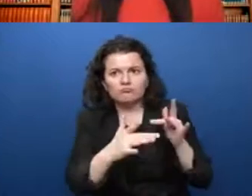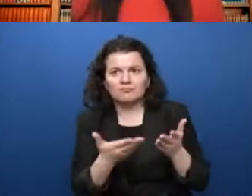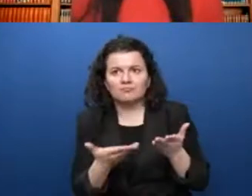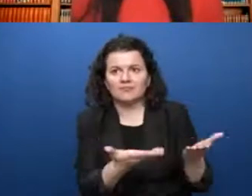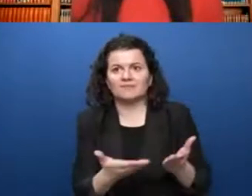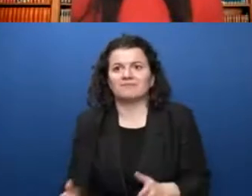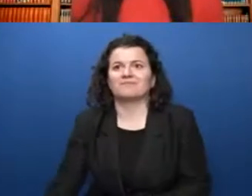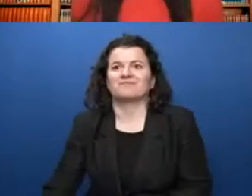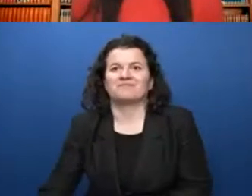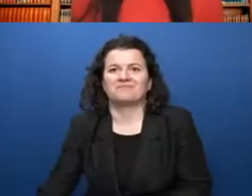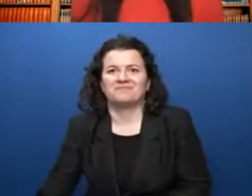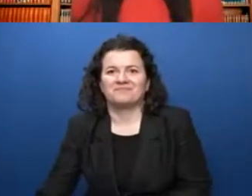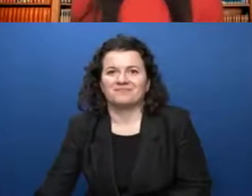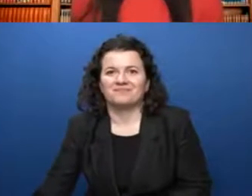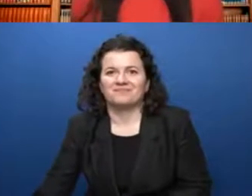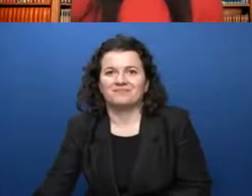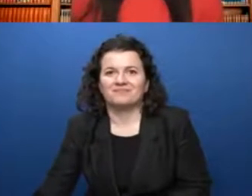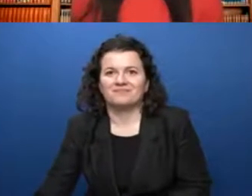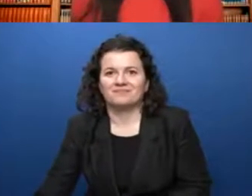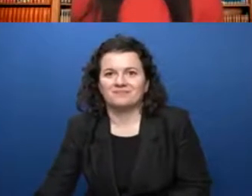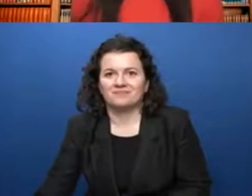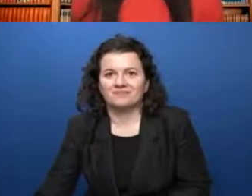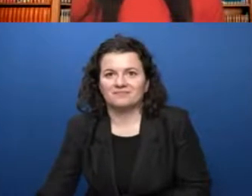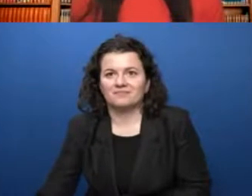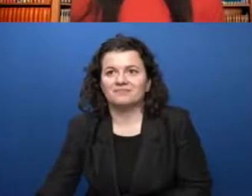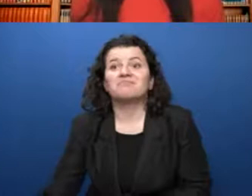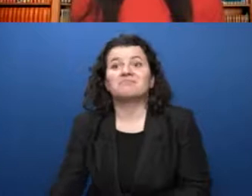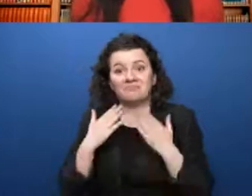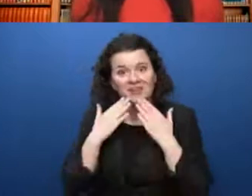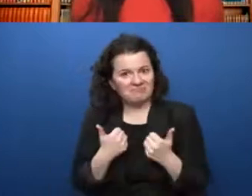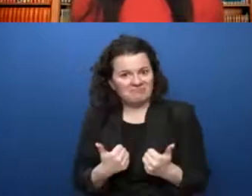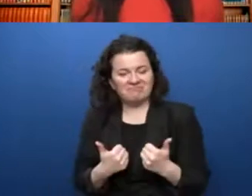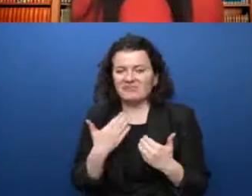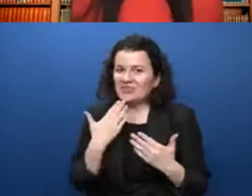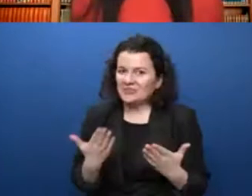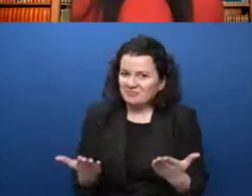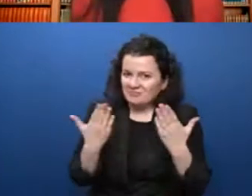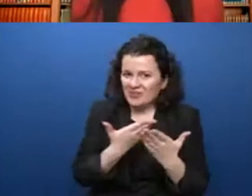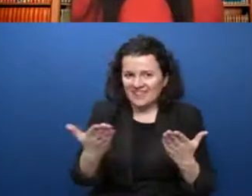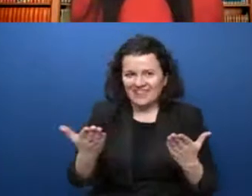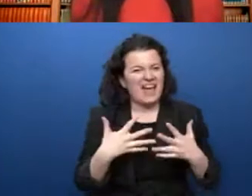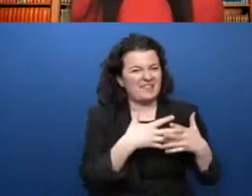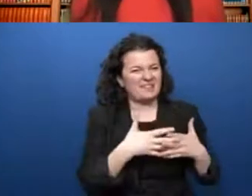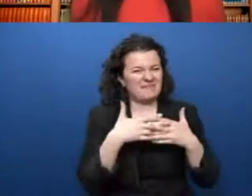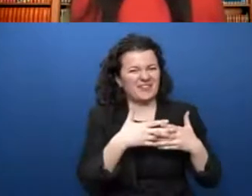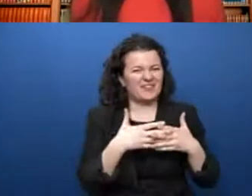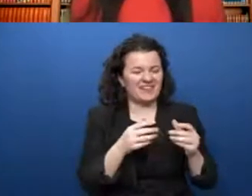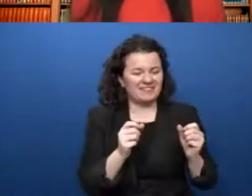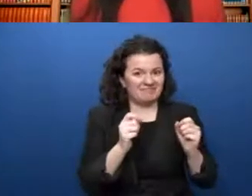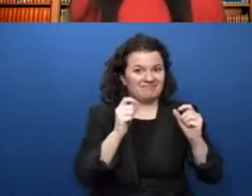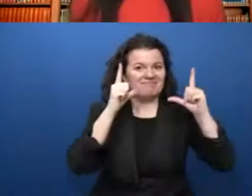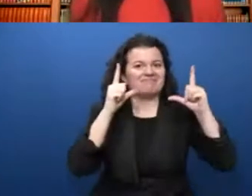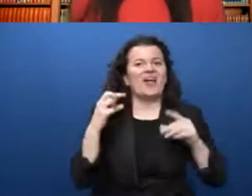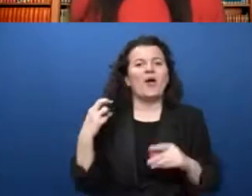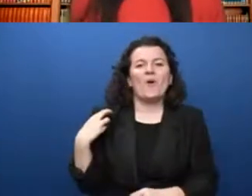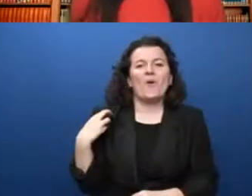Great. Let me just say first, good morning, everyone. It's bright and early my time in the U.S. I'm in Washington, D.C.,